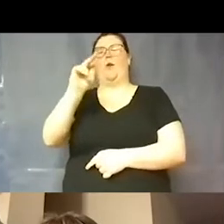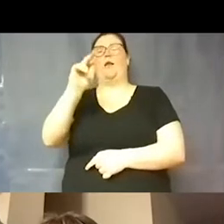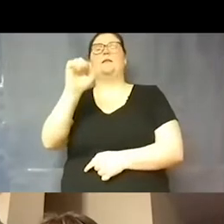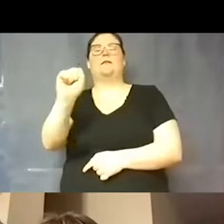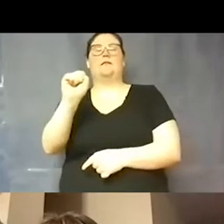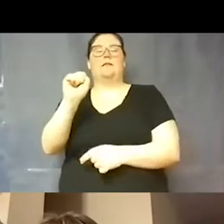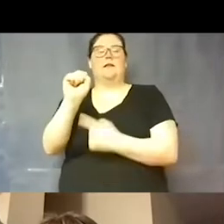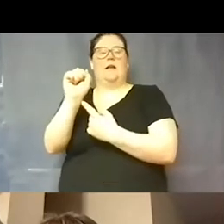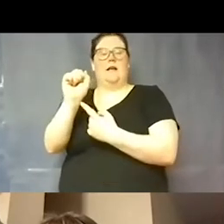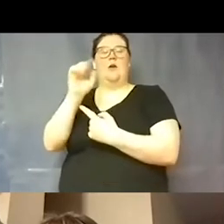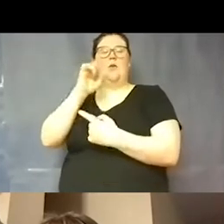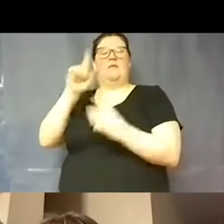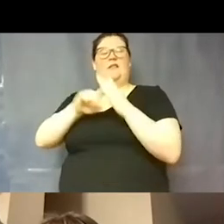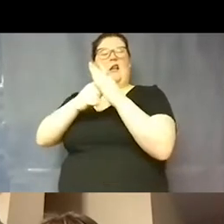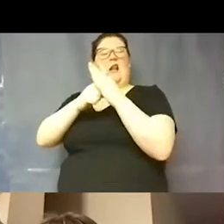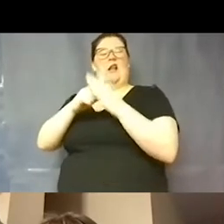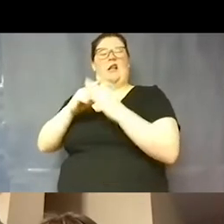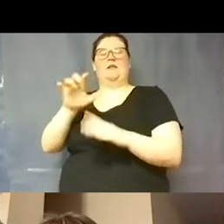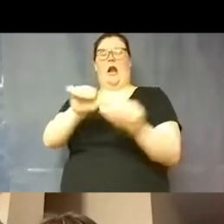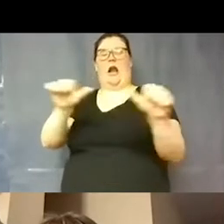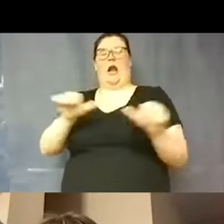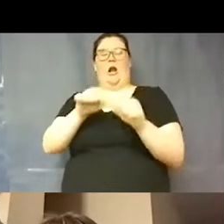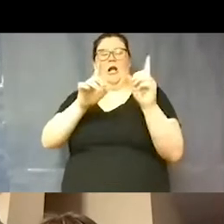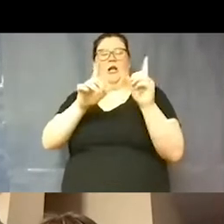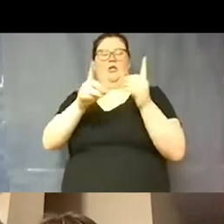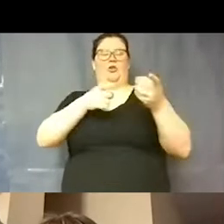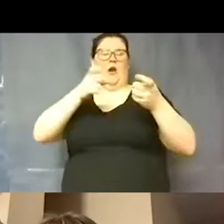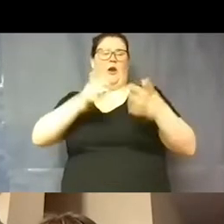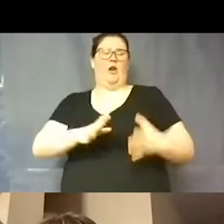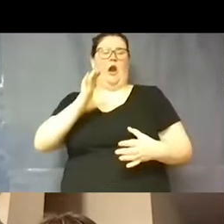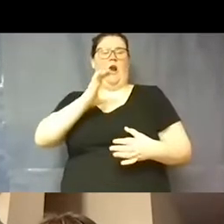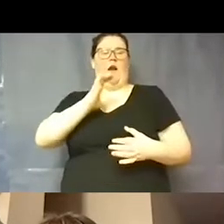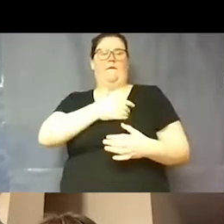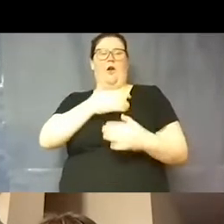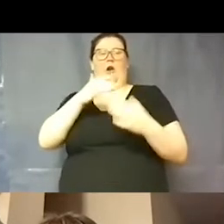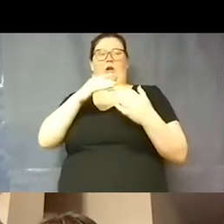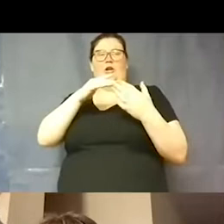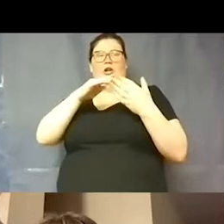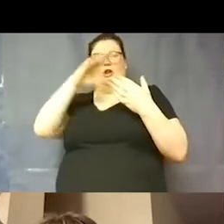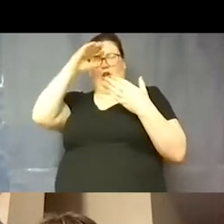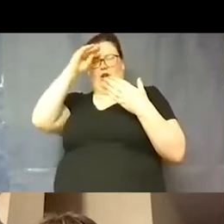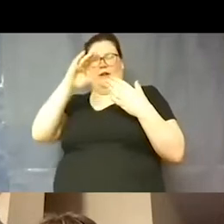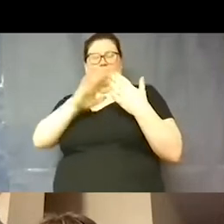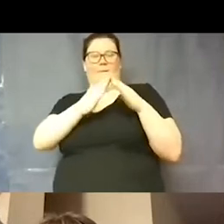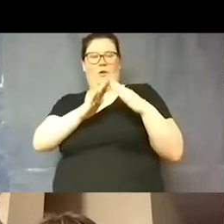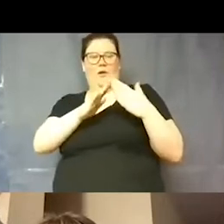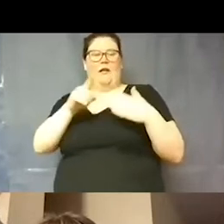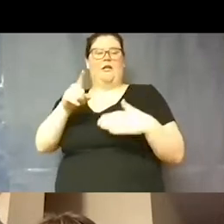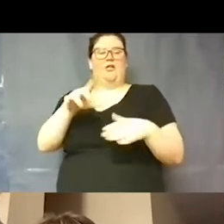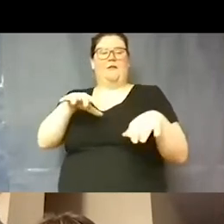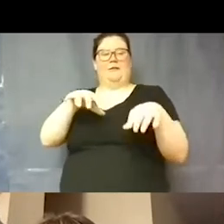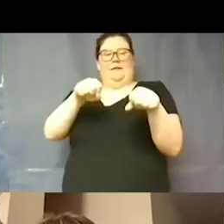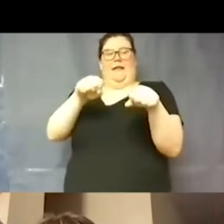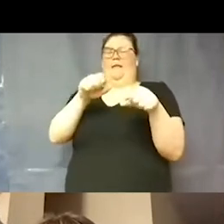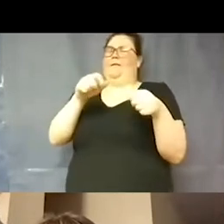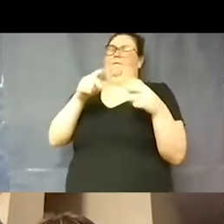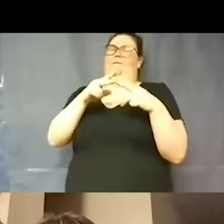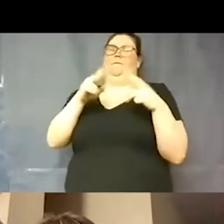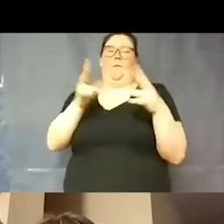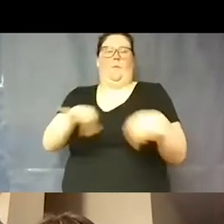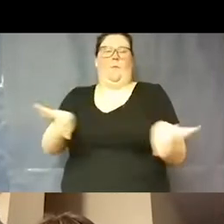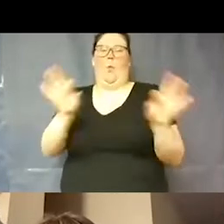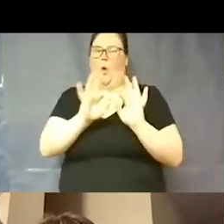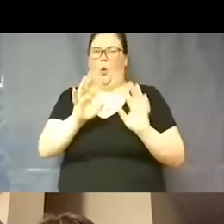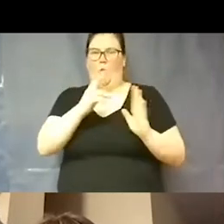Sharon is our Area Director of Academics for the Round Rock Learning Community, but she has taken on this very important role of